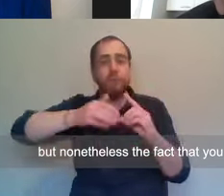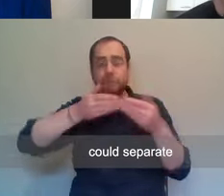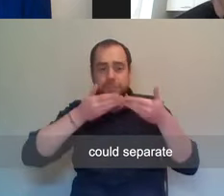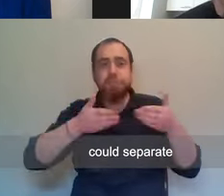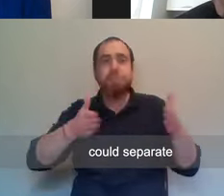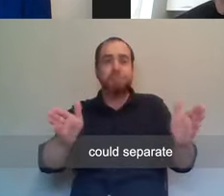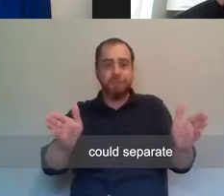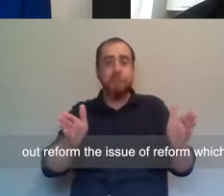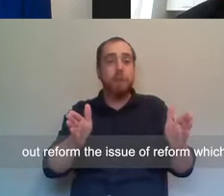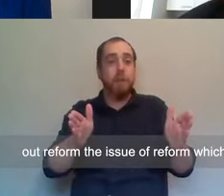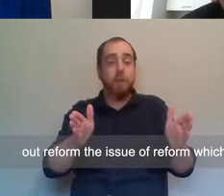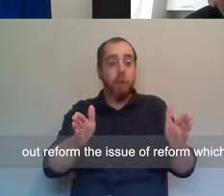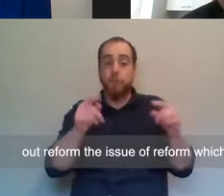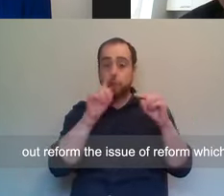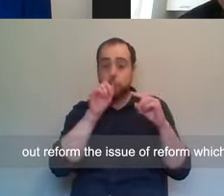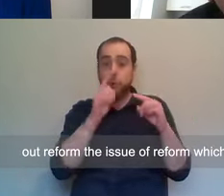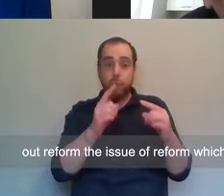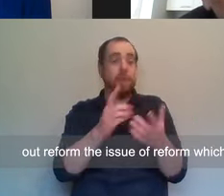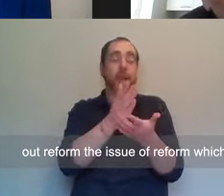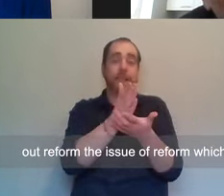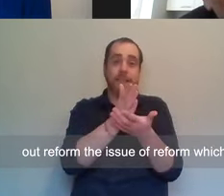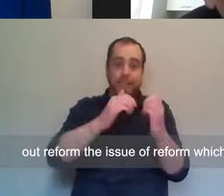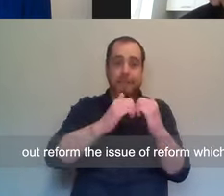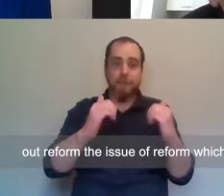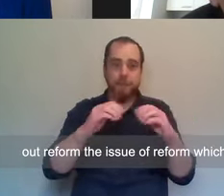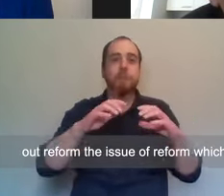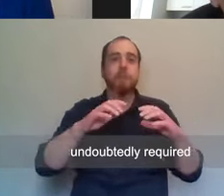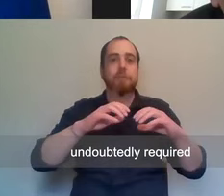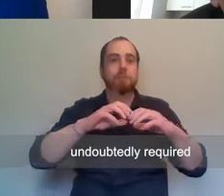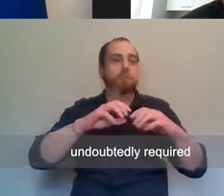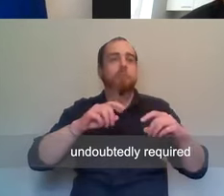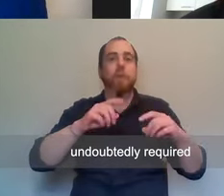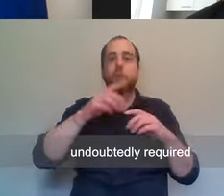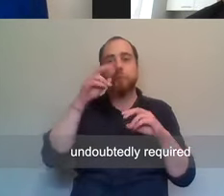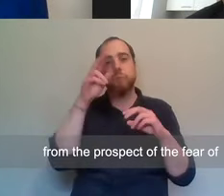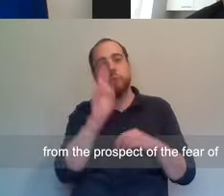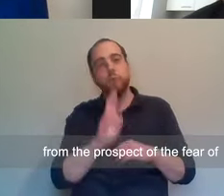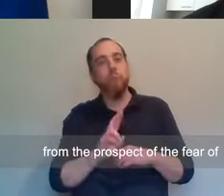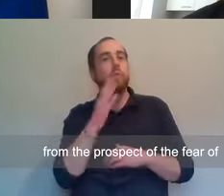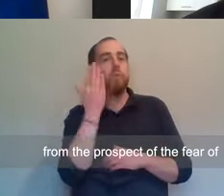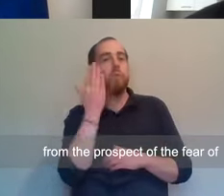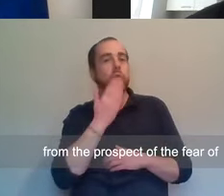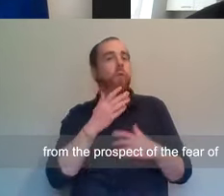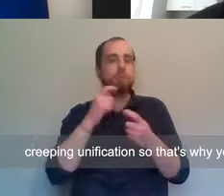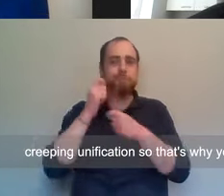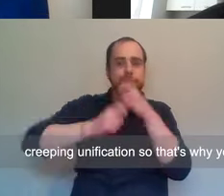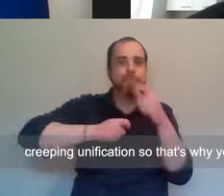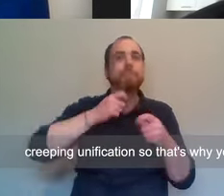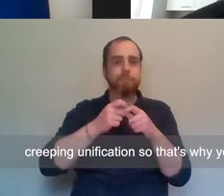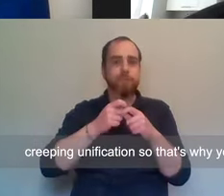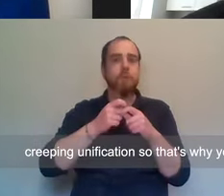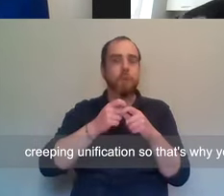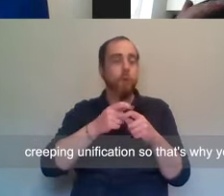could separate out reform, the issue of reform, which is undoubtedly required, from the prospect of the fear of creeping unification.